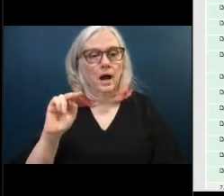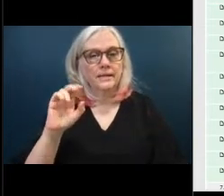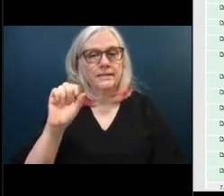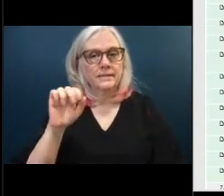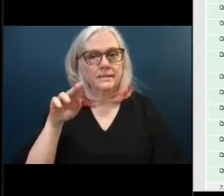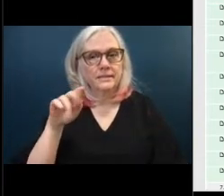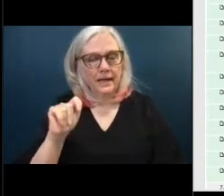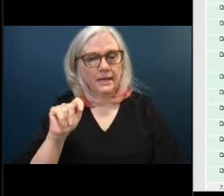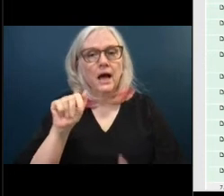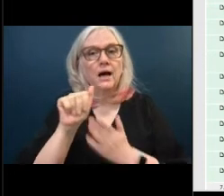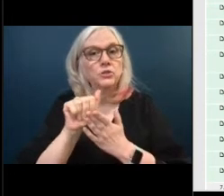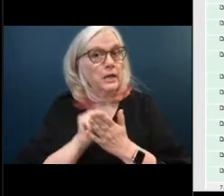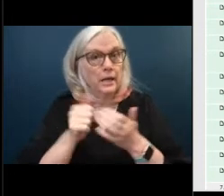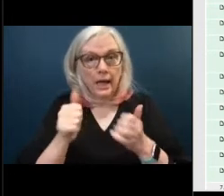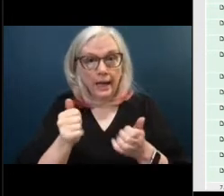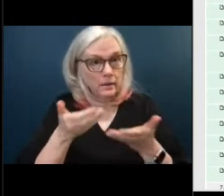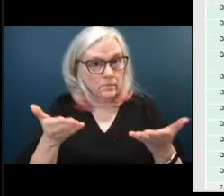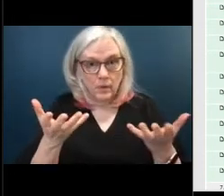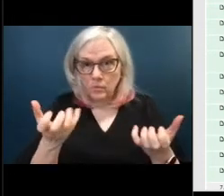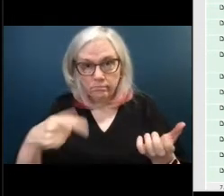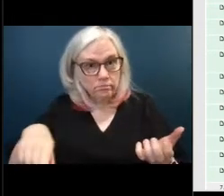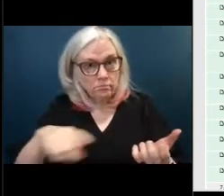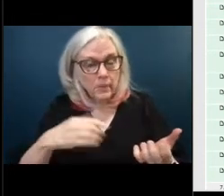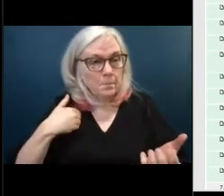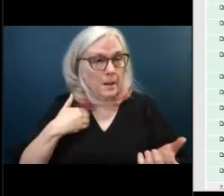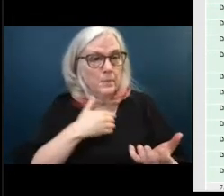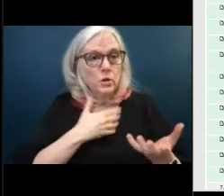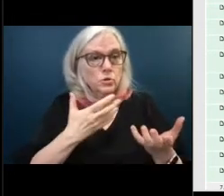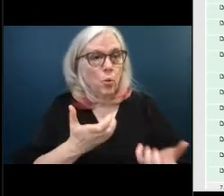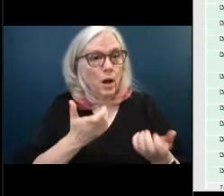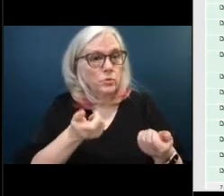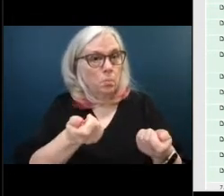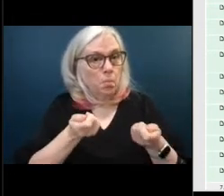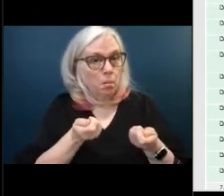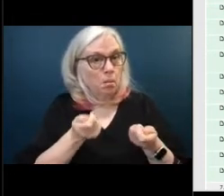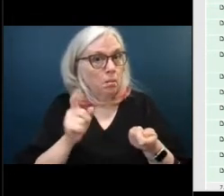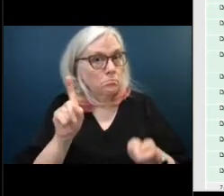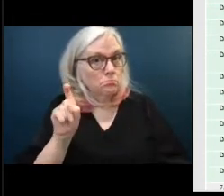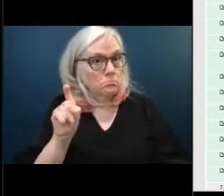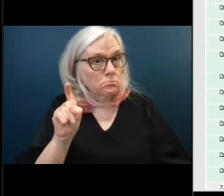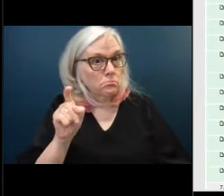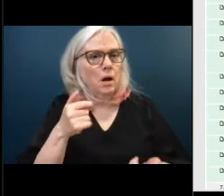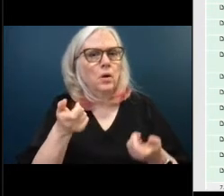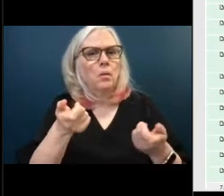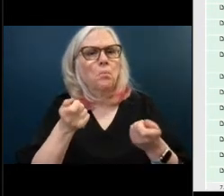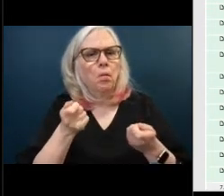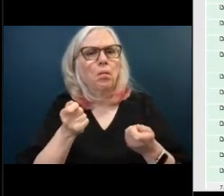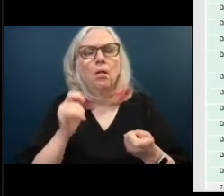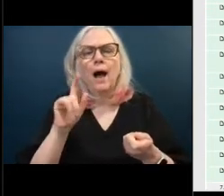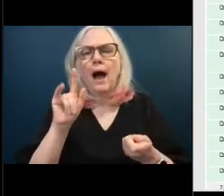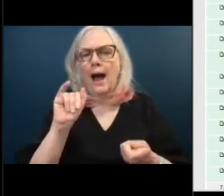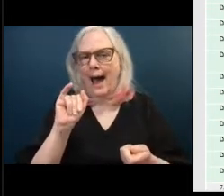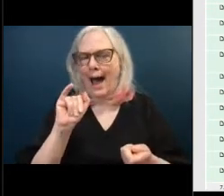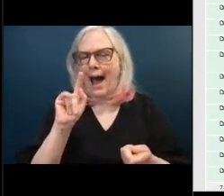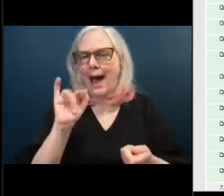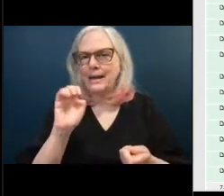under consent agenda that members of this commission would like to pull i know i would like to pull item e e